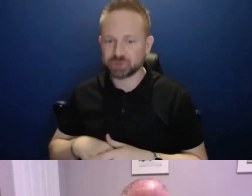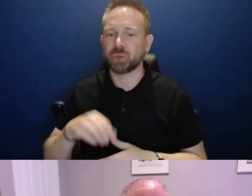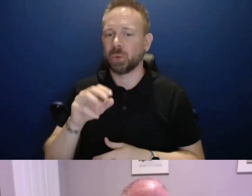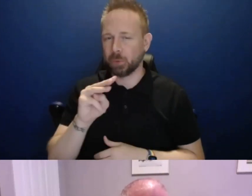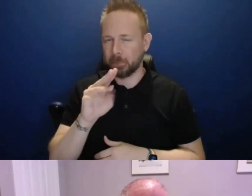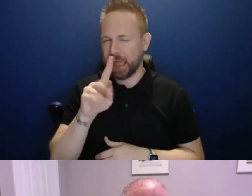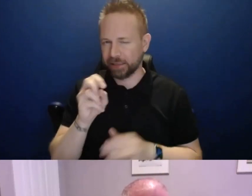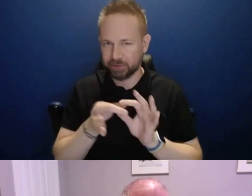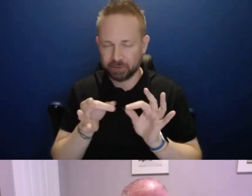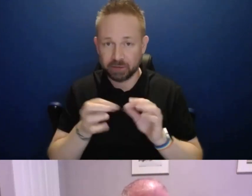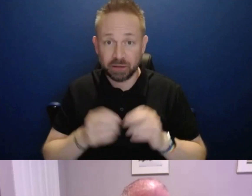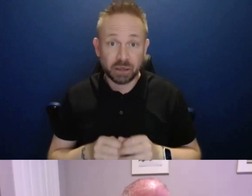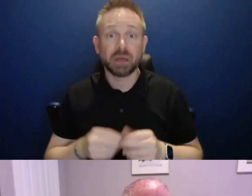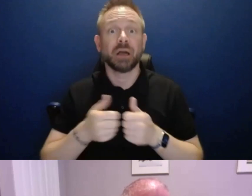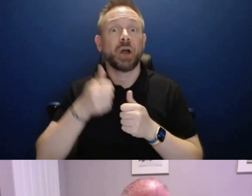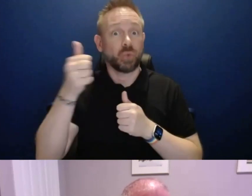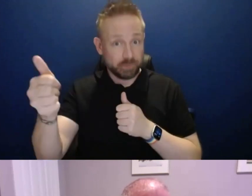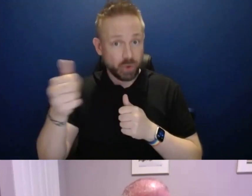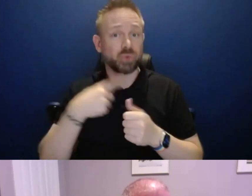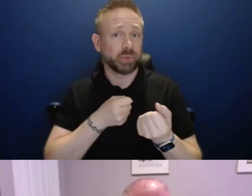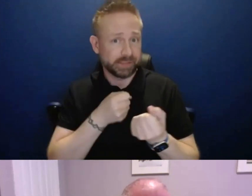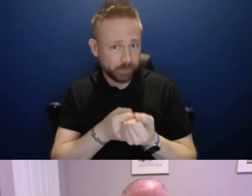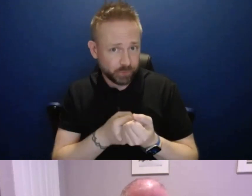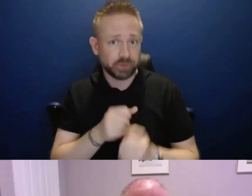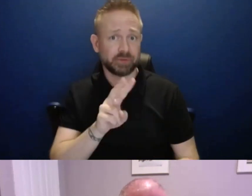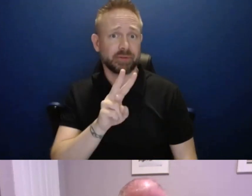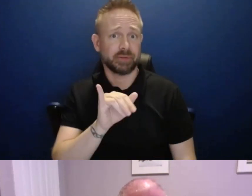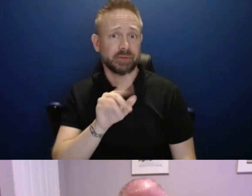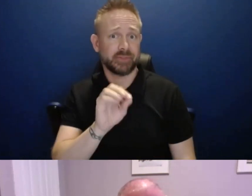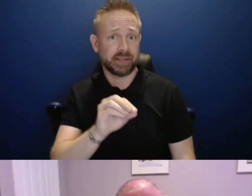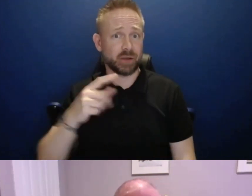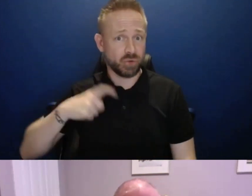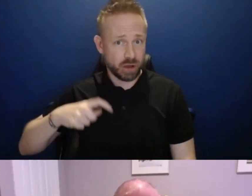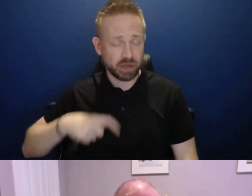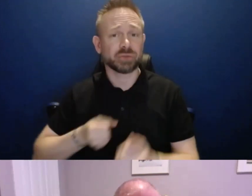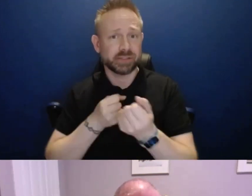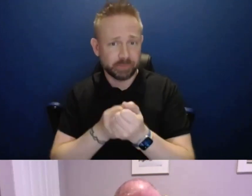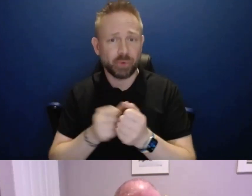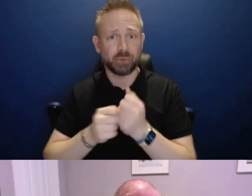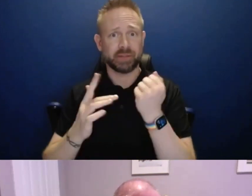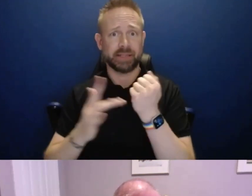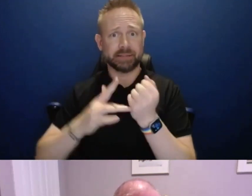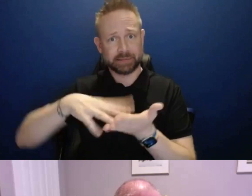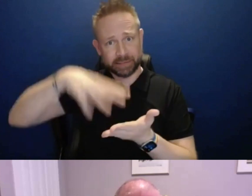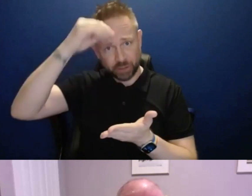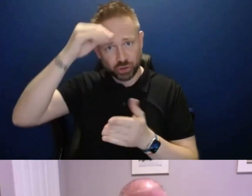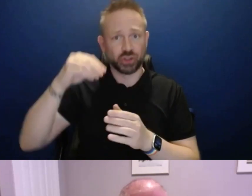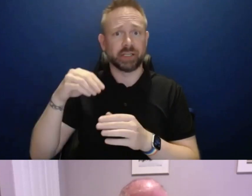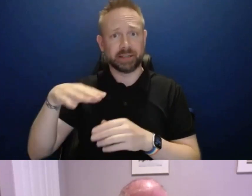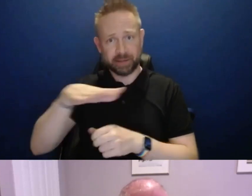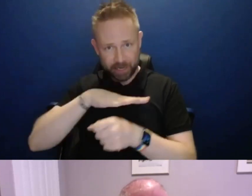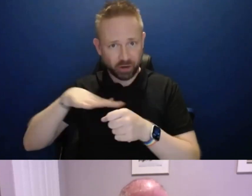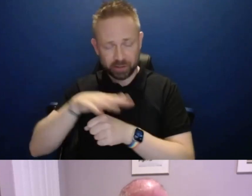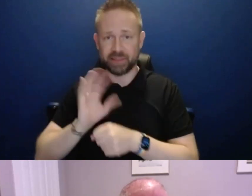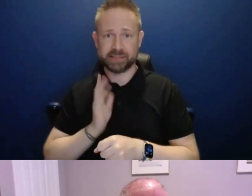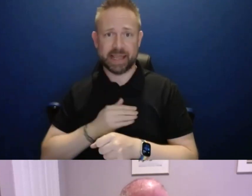delivery. We do support video conferencing currently within the digital learning environment for portfolio. That's the portfolio